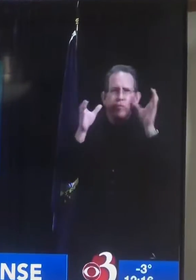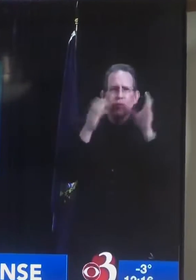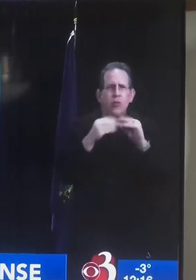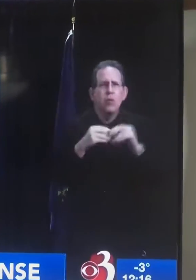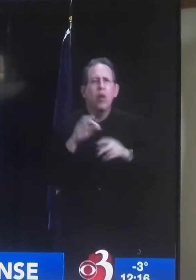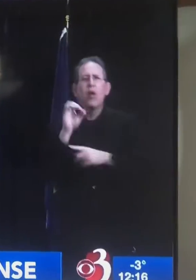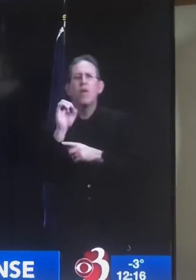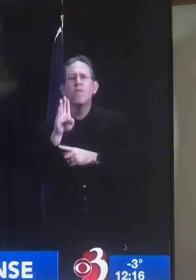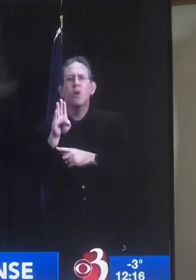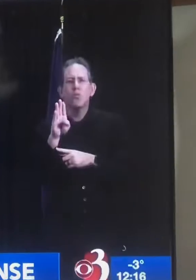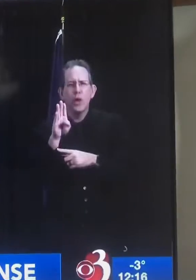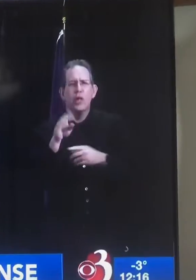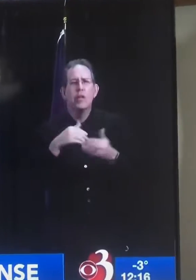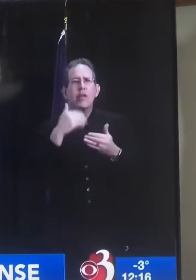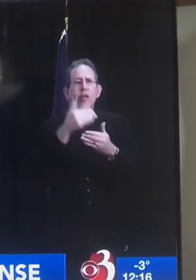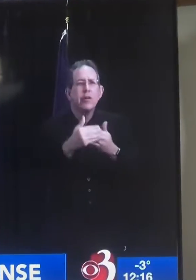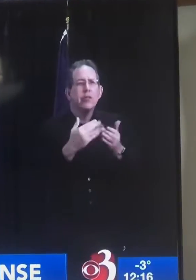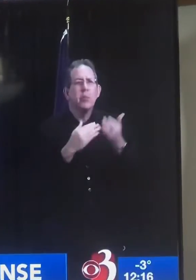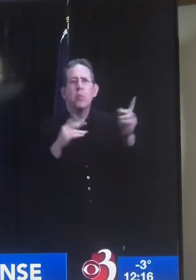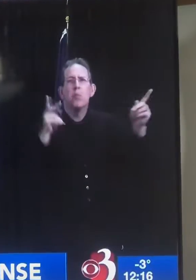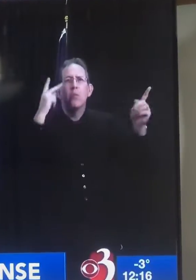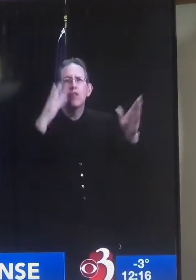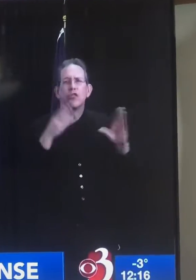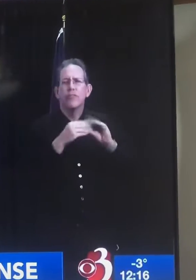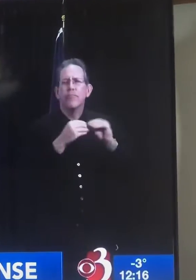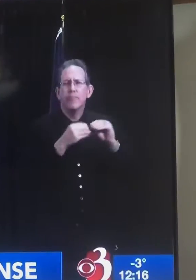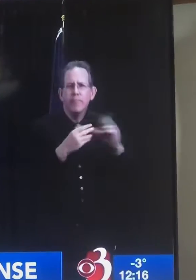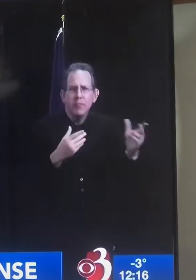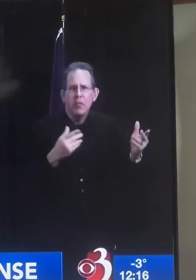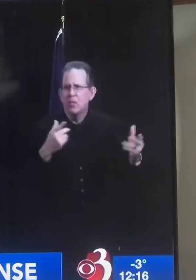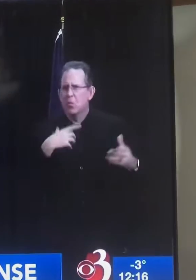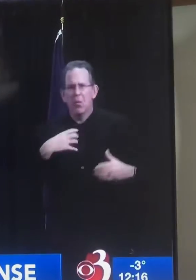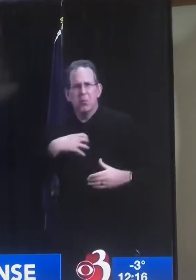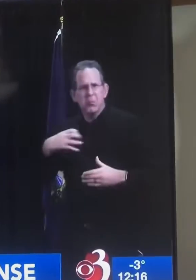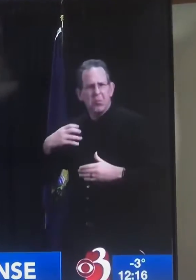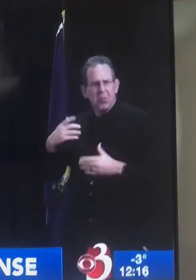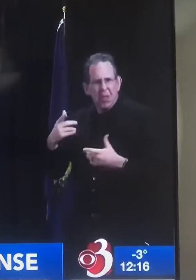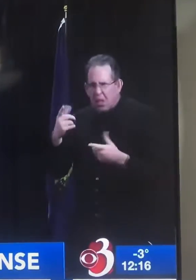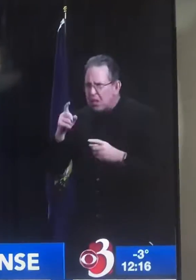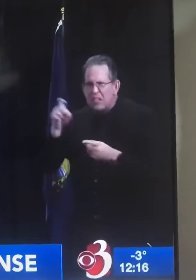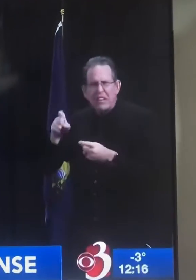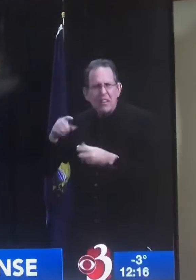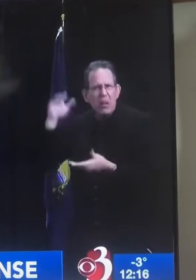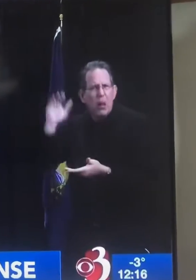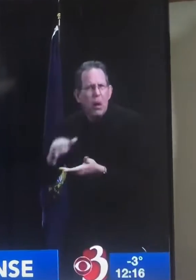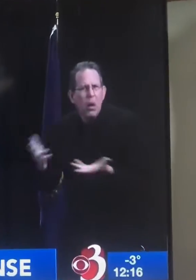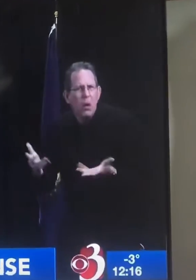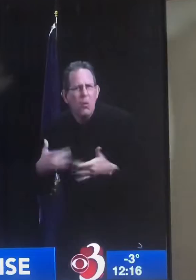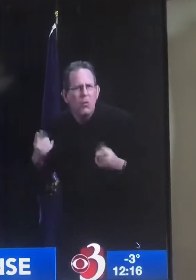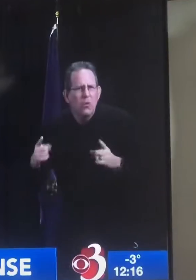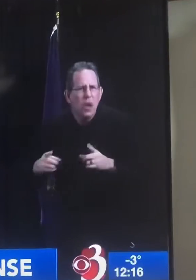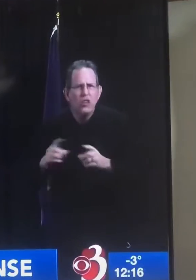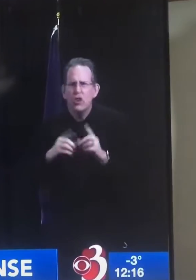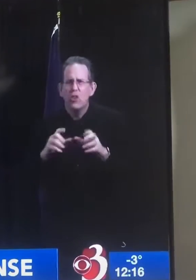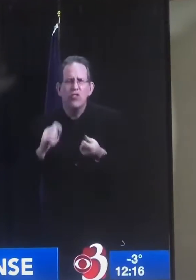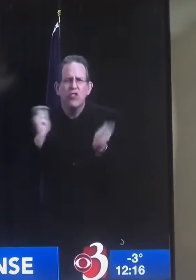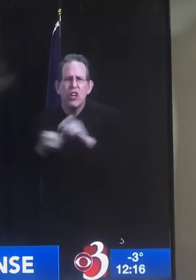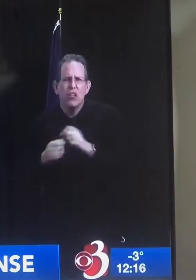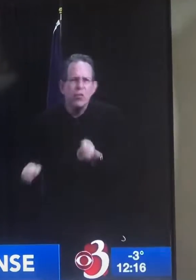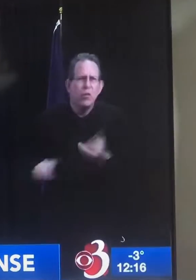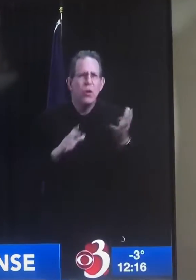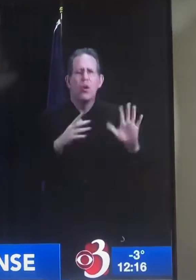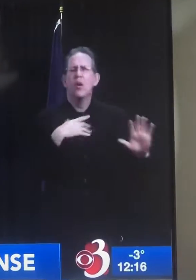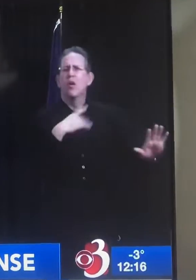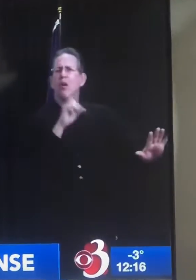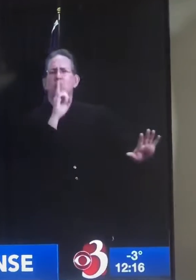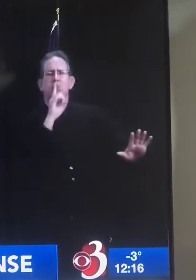politicians, claim we're reducing testing or doing away with it altogether. This